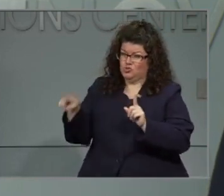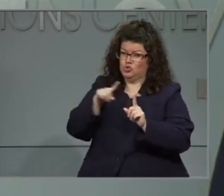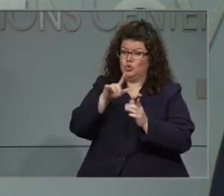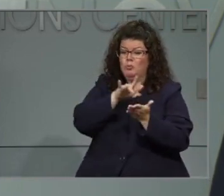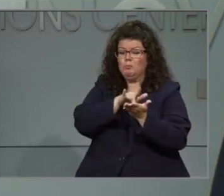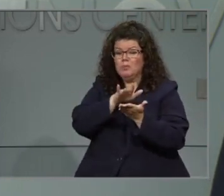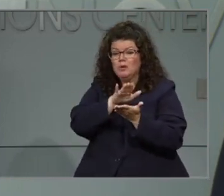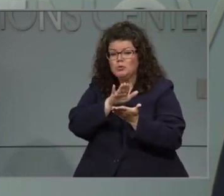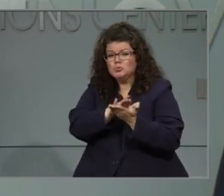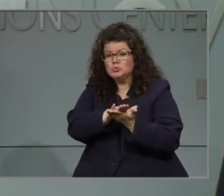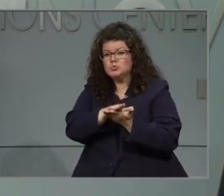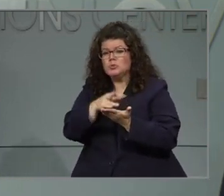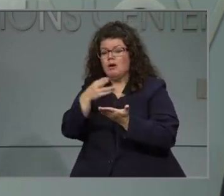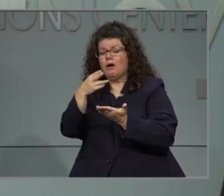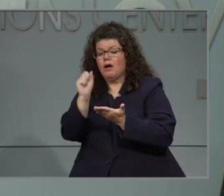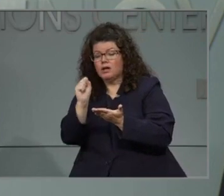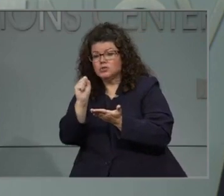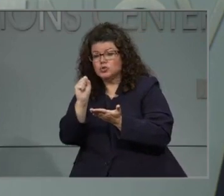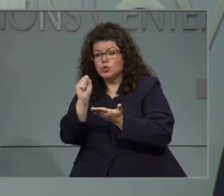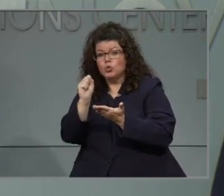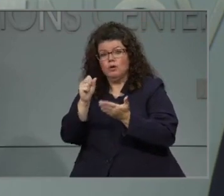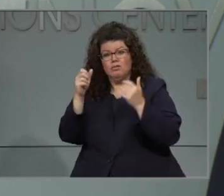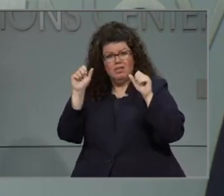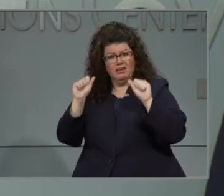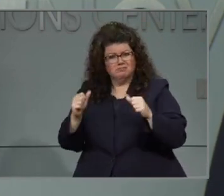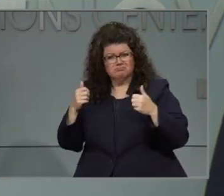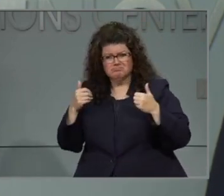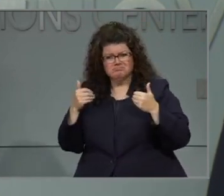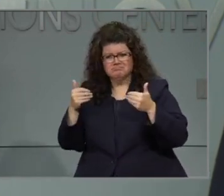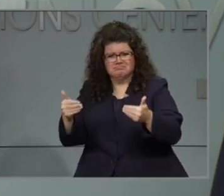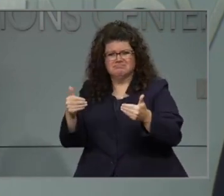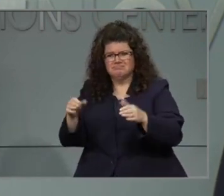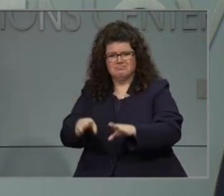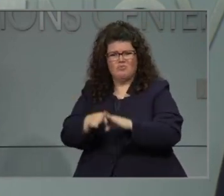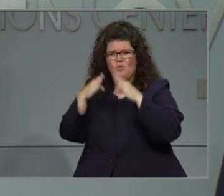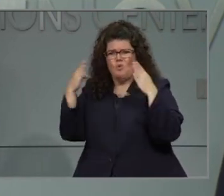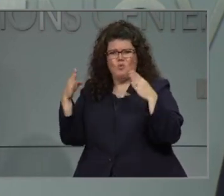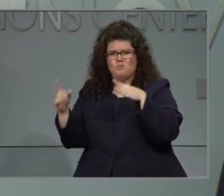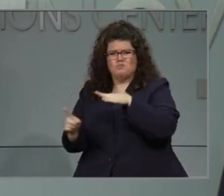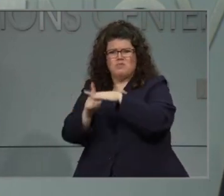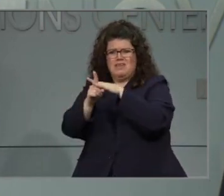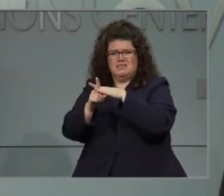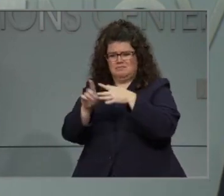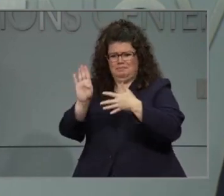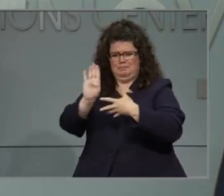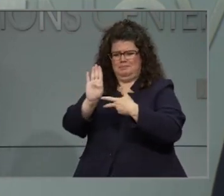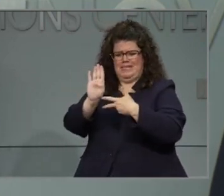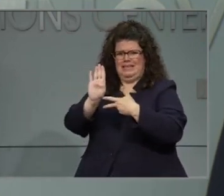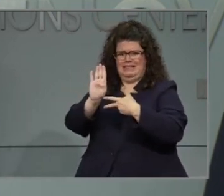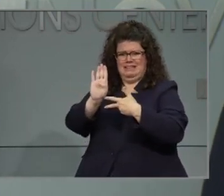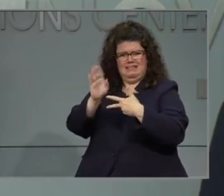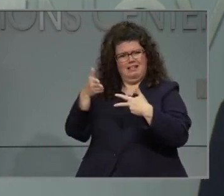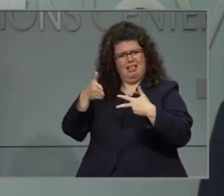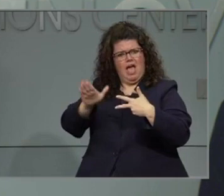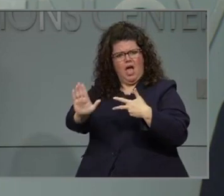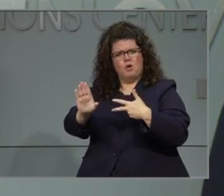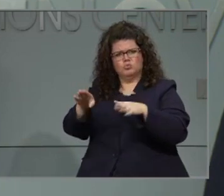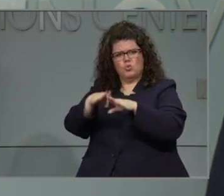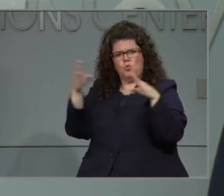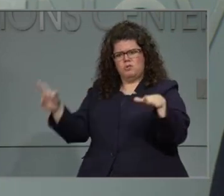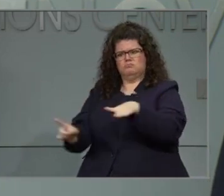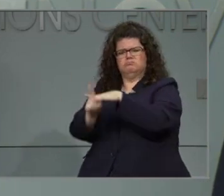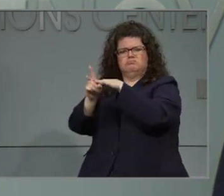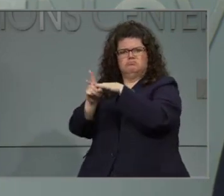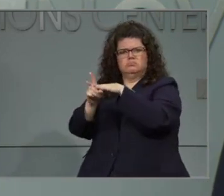school and high school, schools can open right now in Plan B option, which allows for that in-person learning. So I